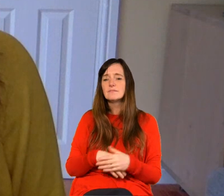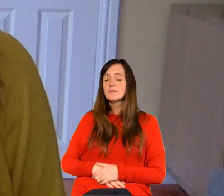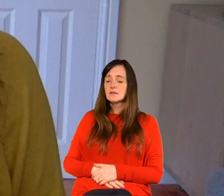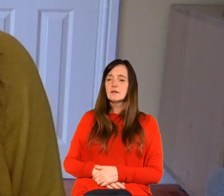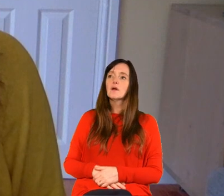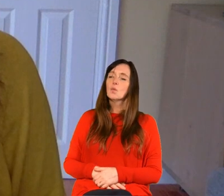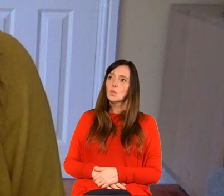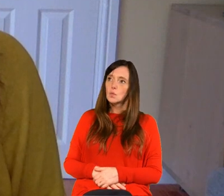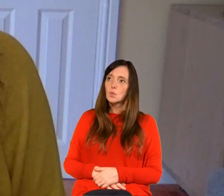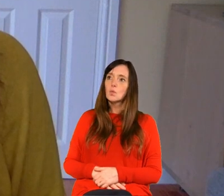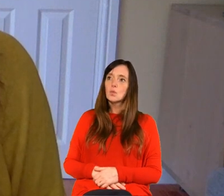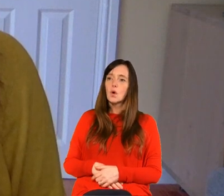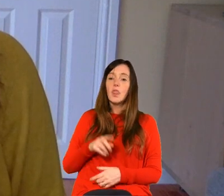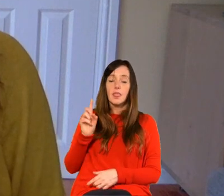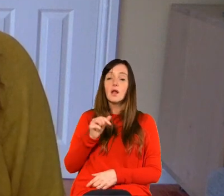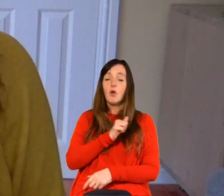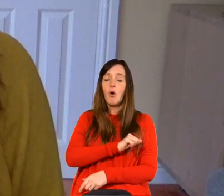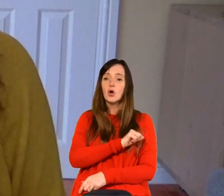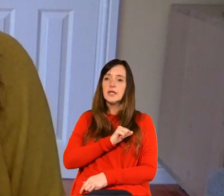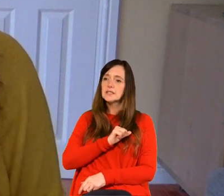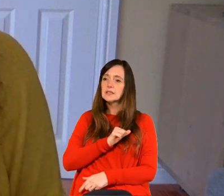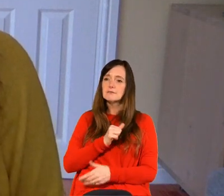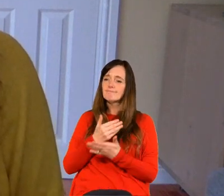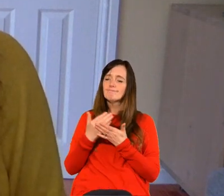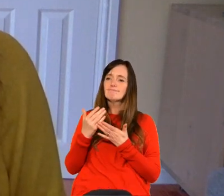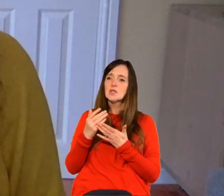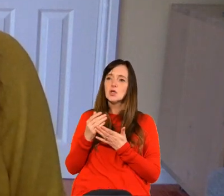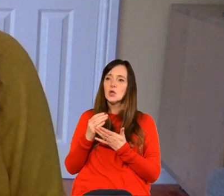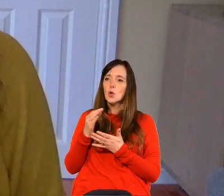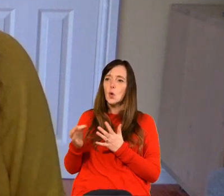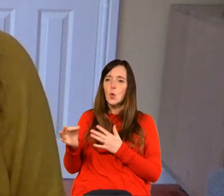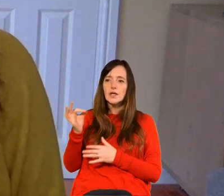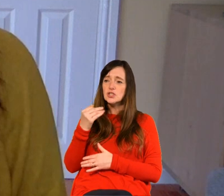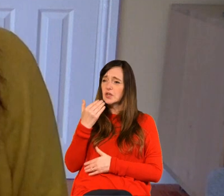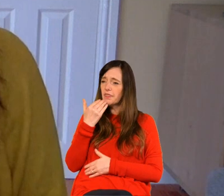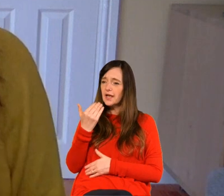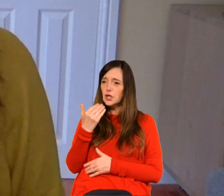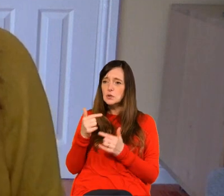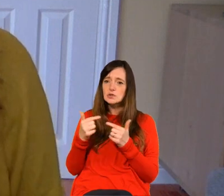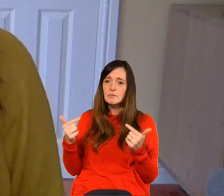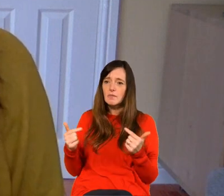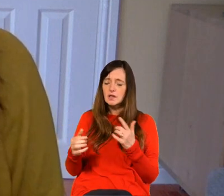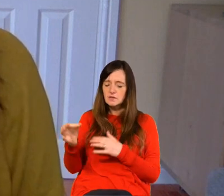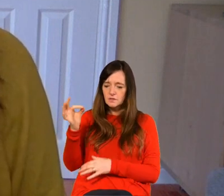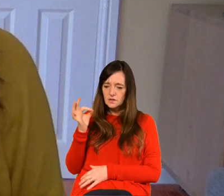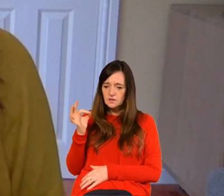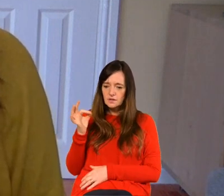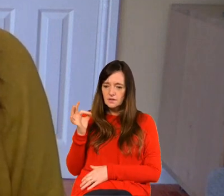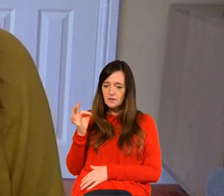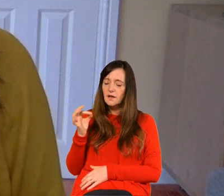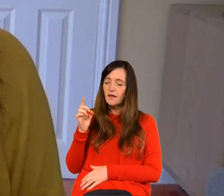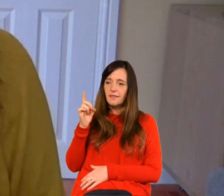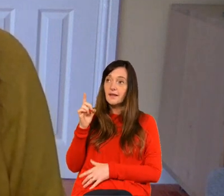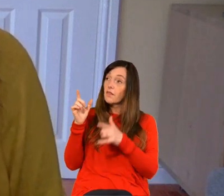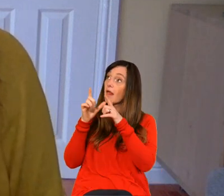a an honest and transparent and thoughtful question thank you so much for for sending that one in it sounds like the lord has wonderfully gifted